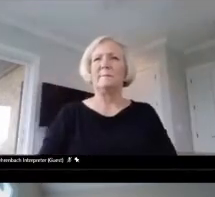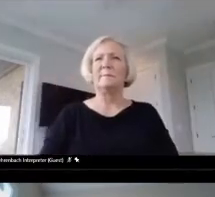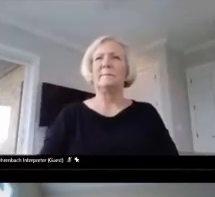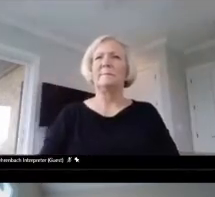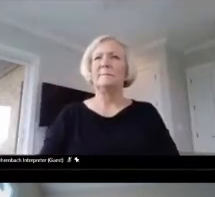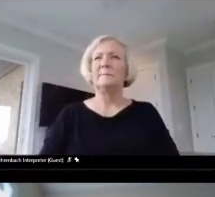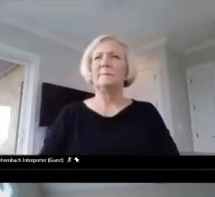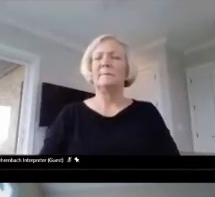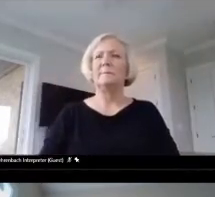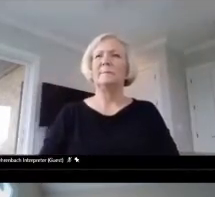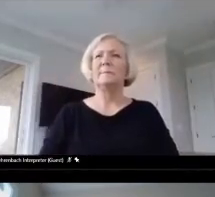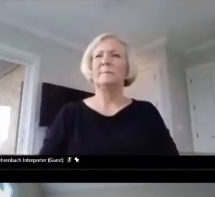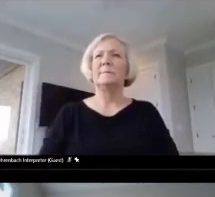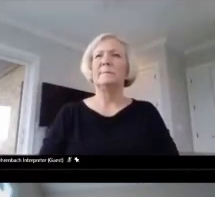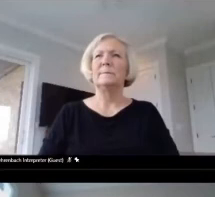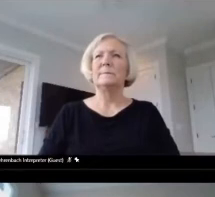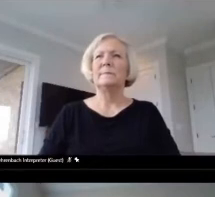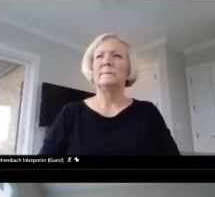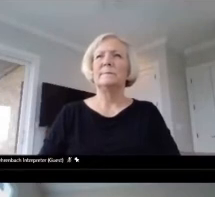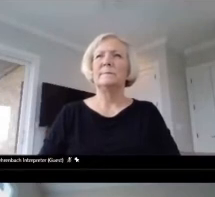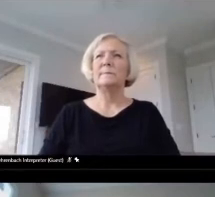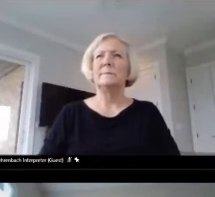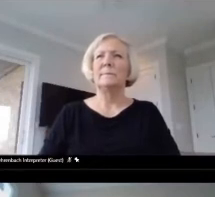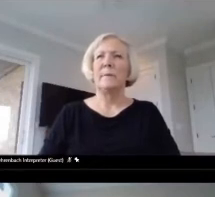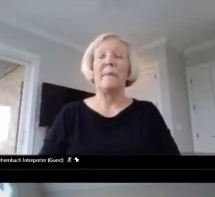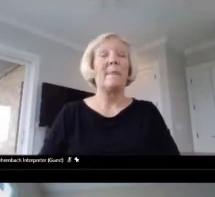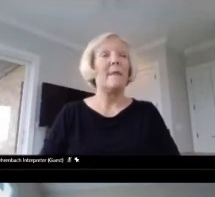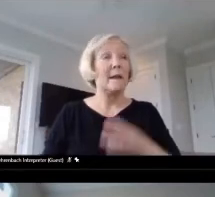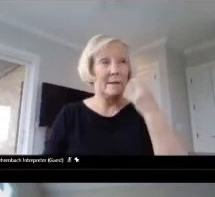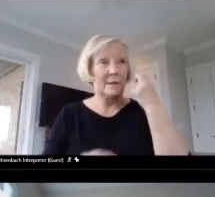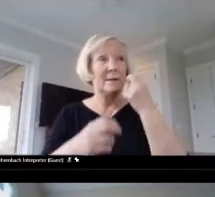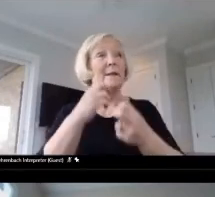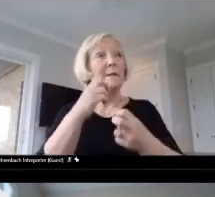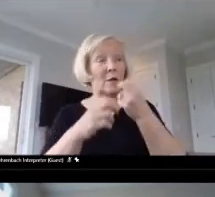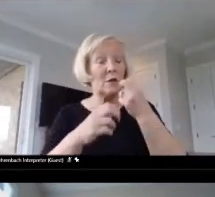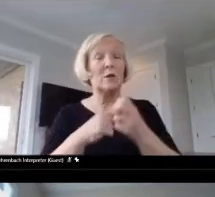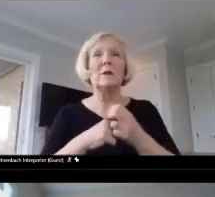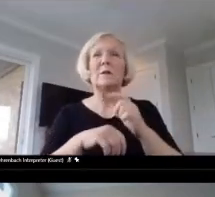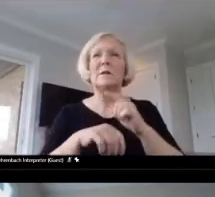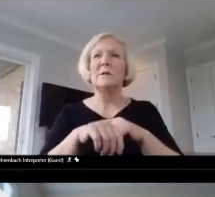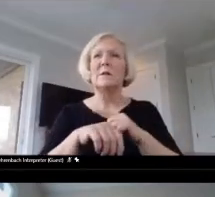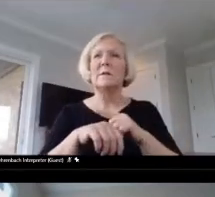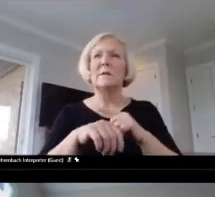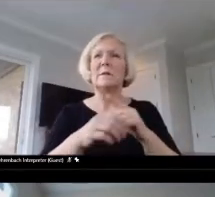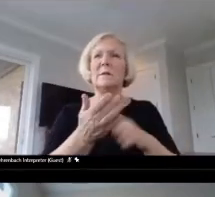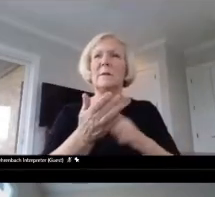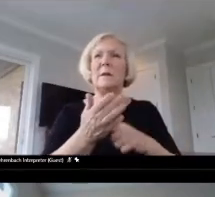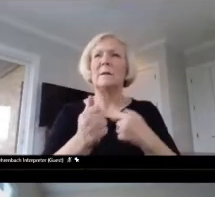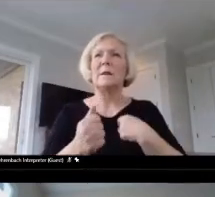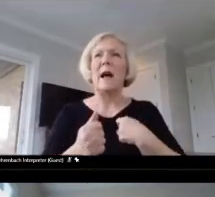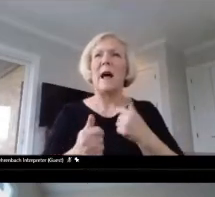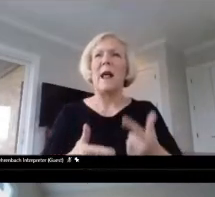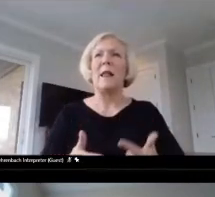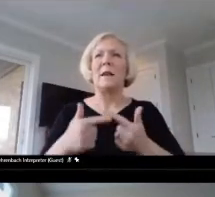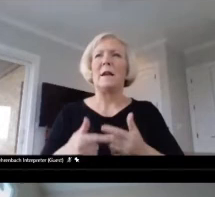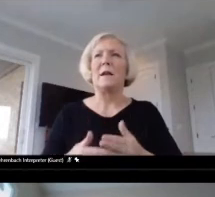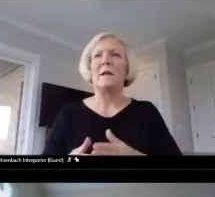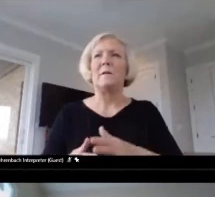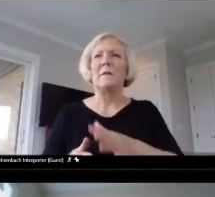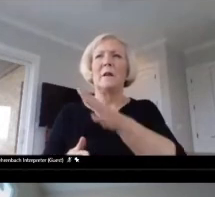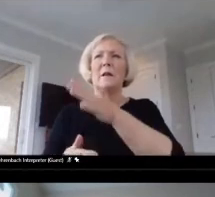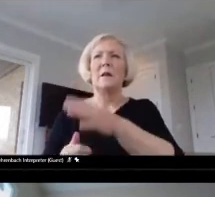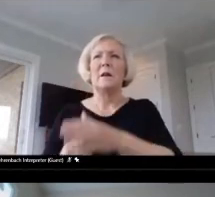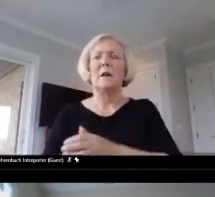Well, that is a difficult task at times. I live in rural Western Kentucky, and my 32 years